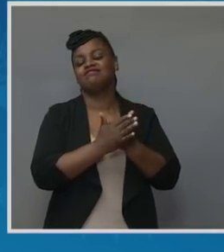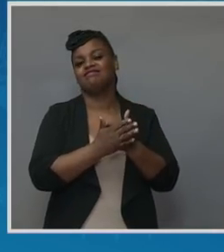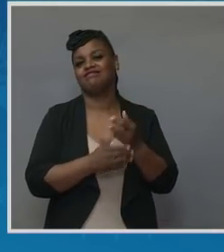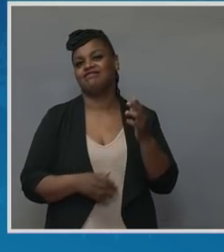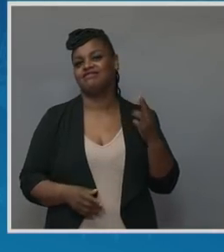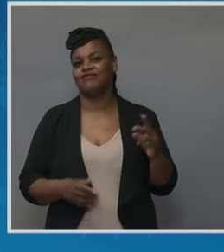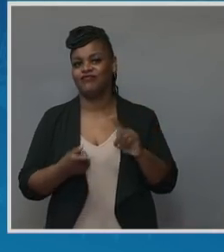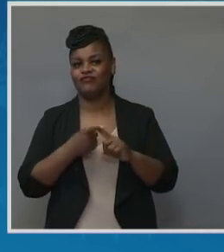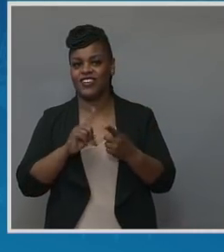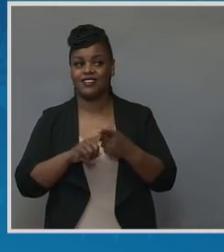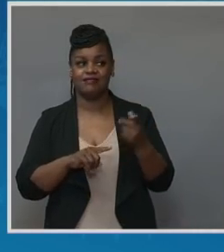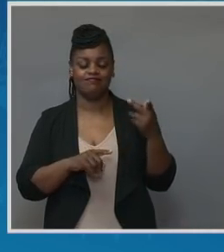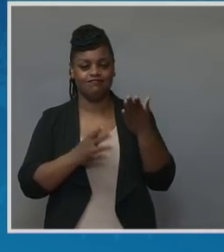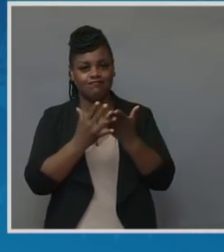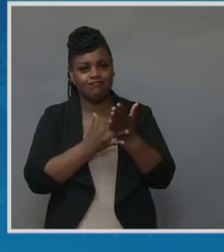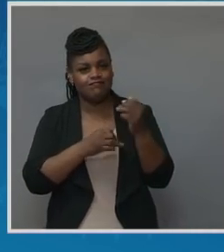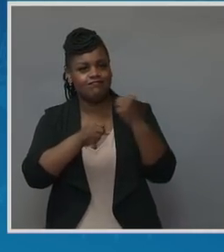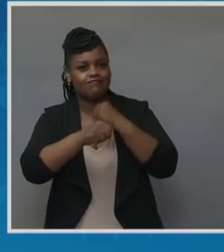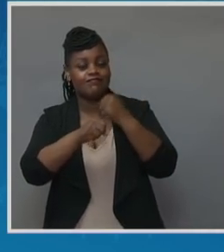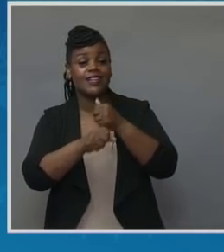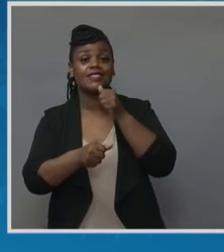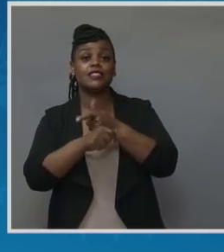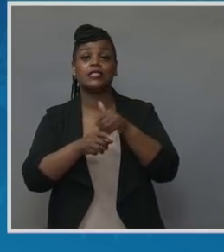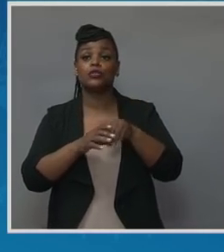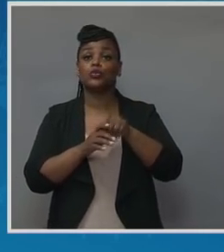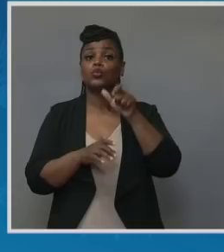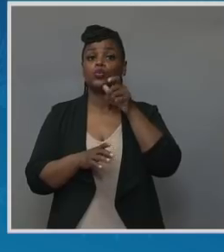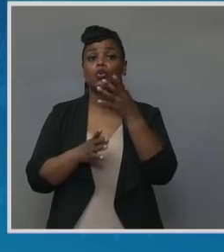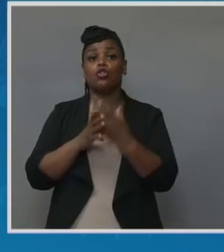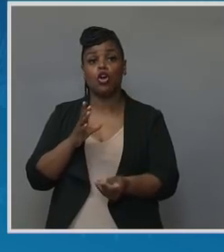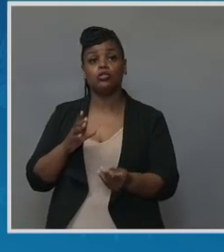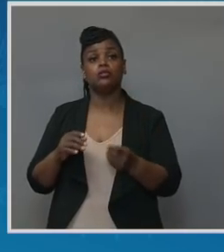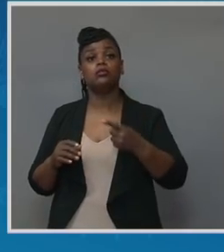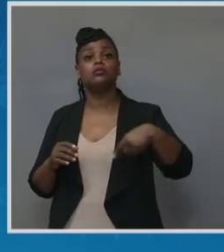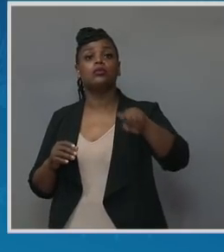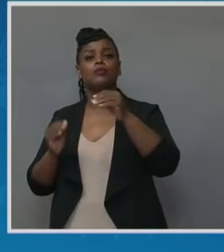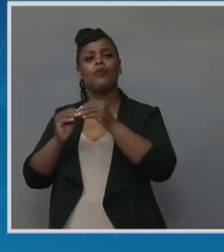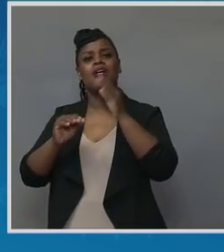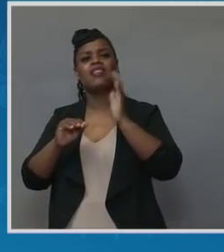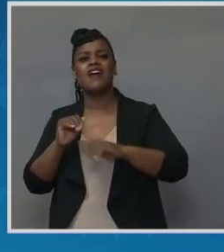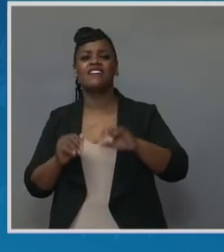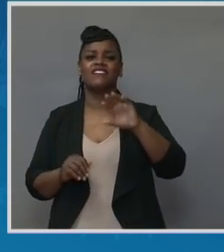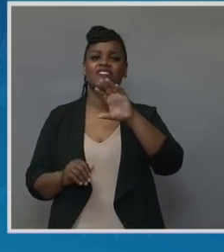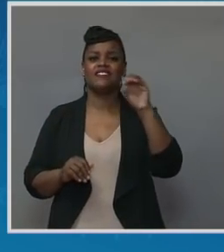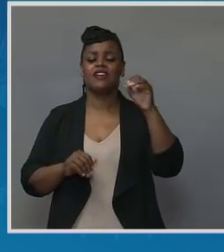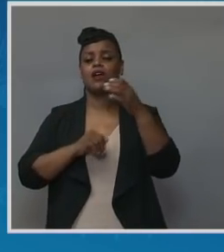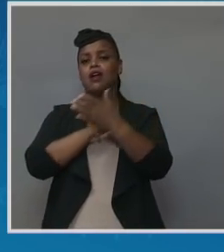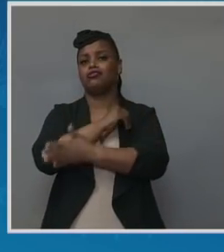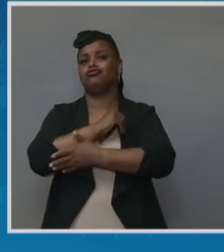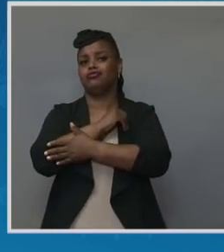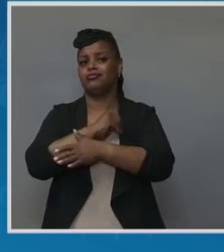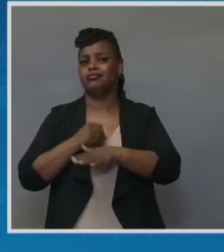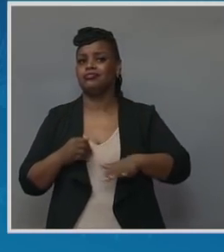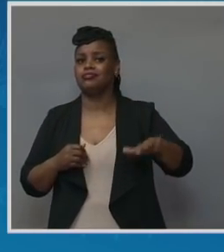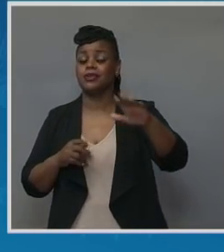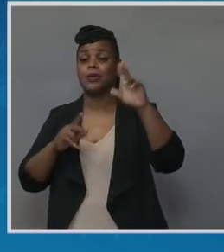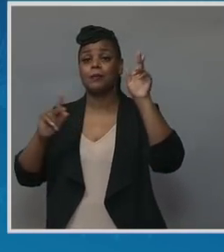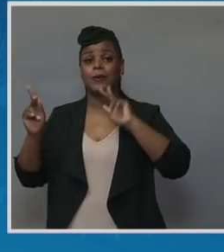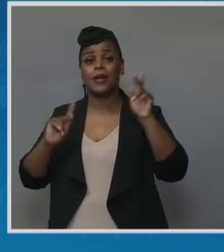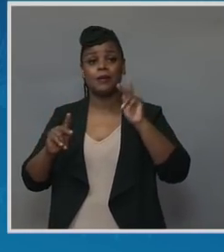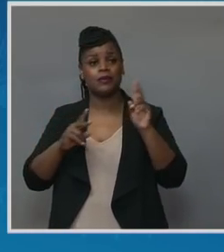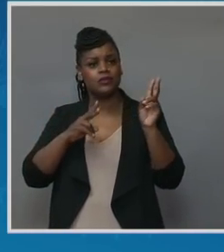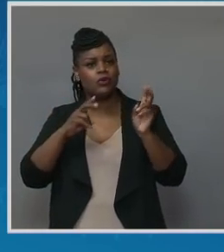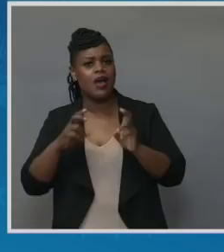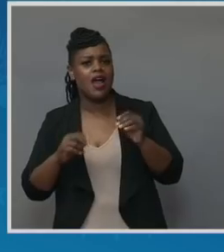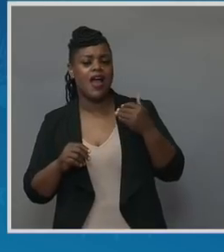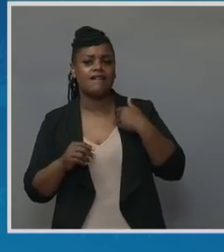Sisters in Loss is streamed in over 50 countries, has over 700,000 downloads, and is an online support community for Black